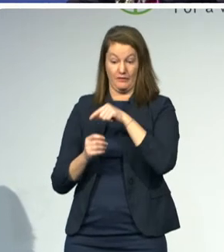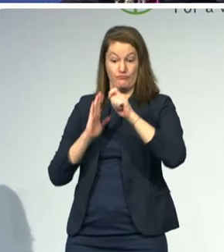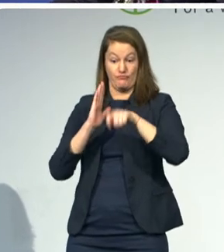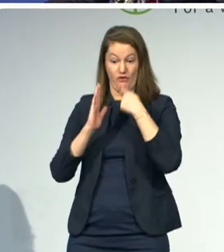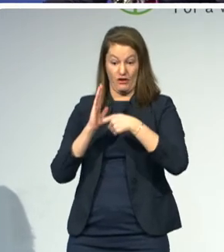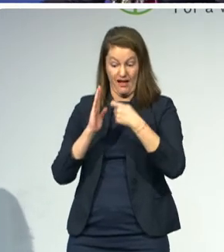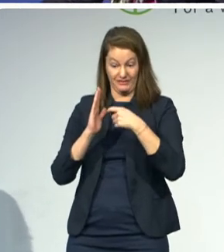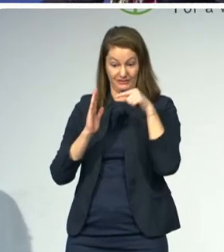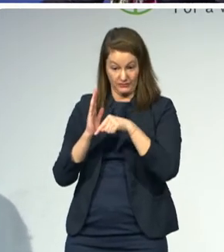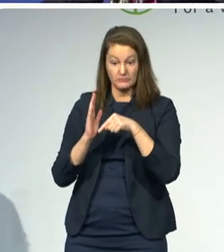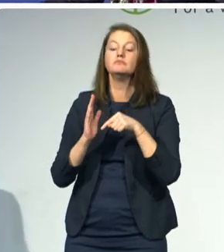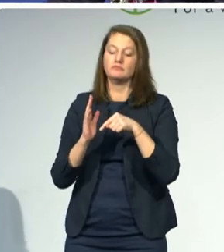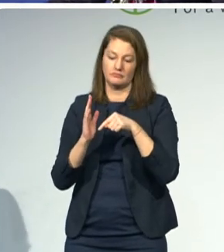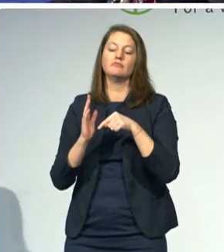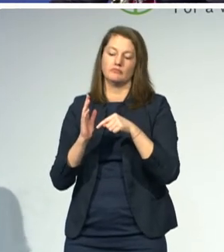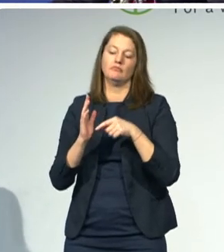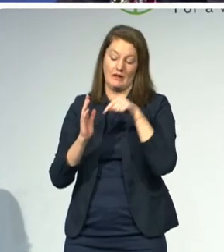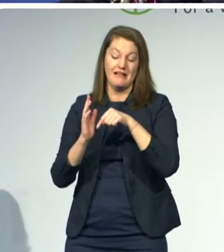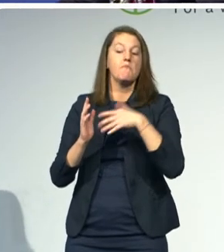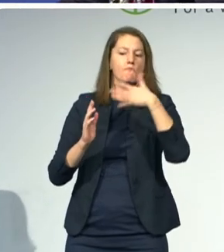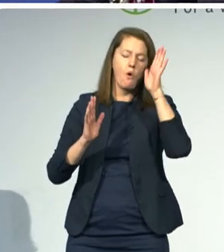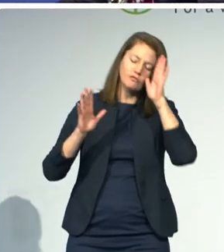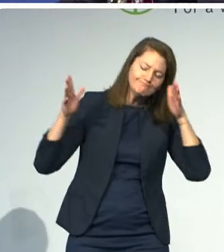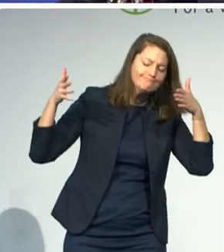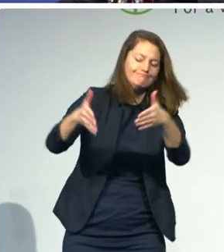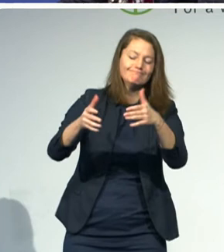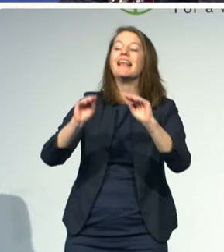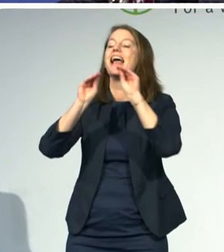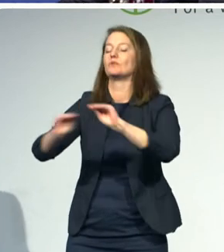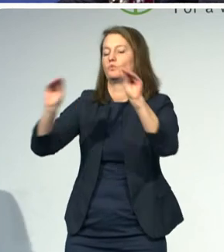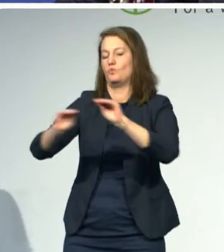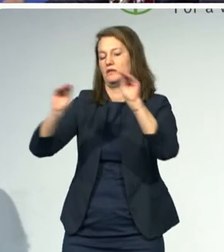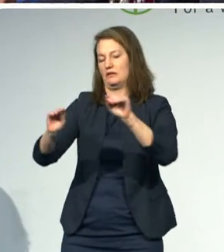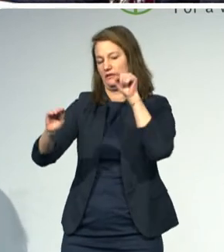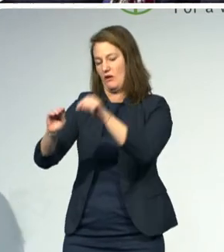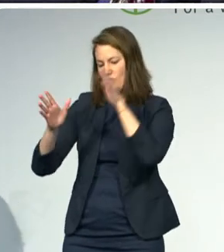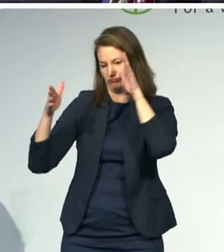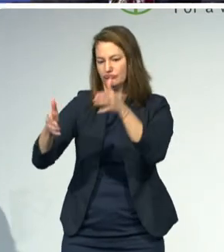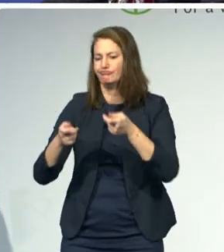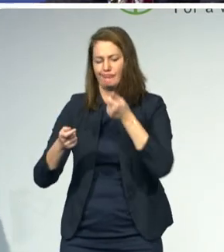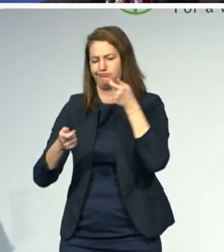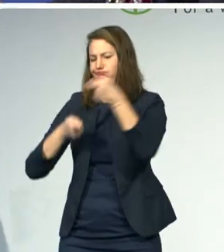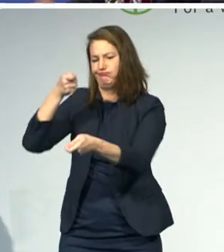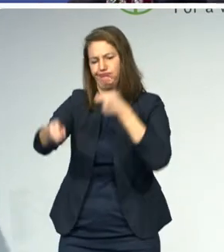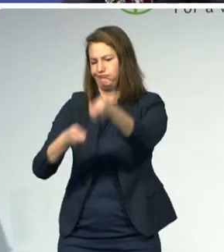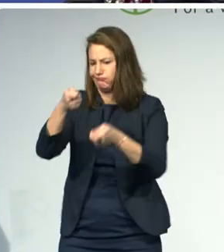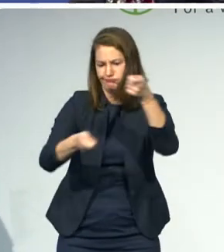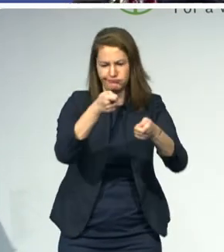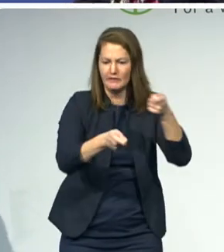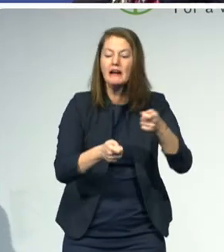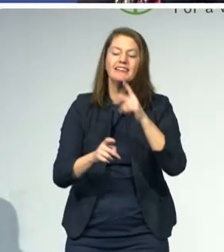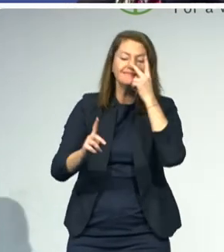in Nepal. Finally, in Nepal, we're looking at supporting targeted capacity building within